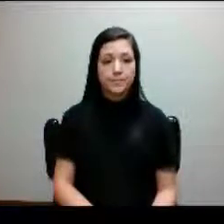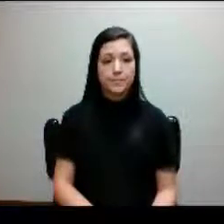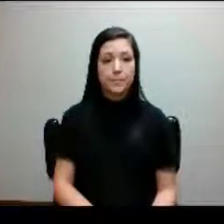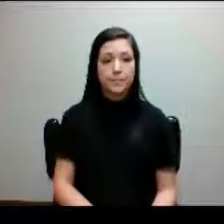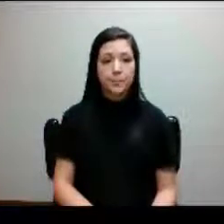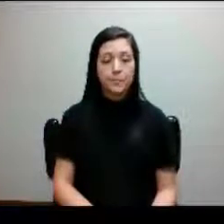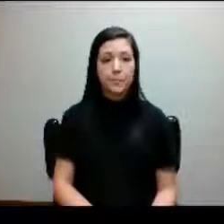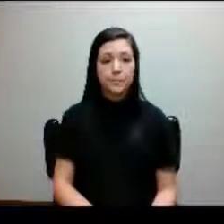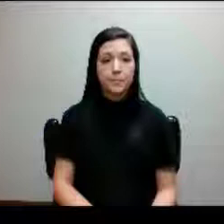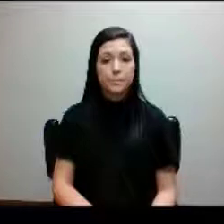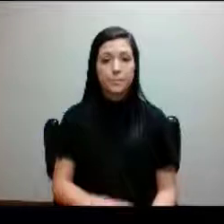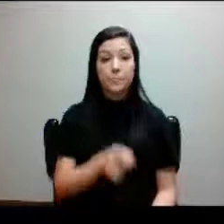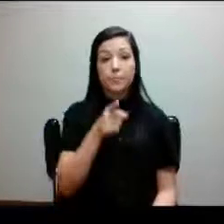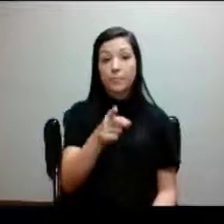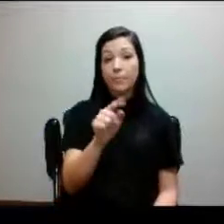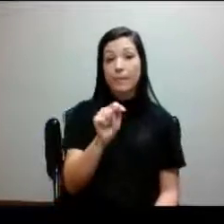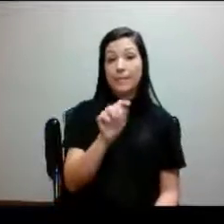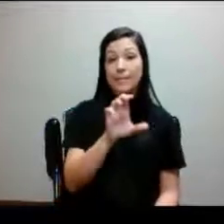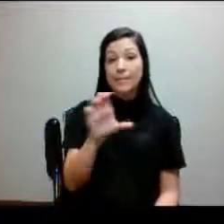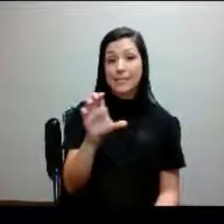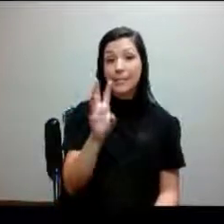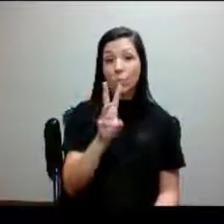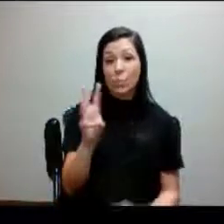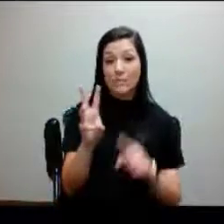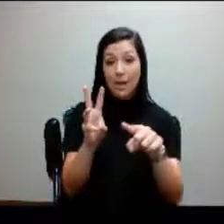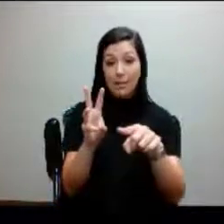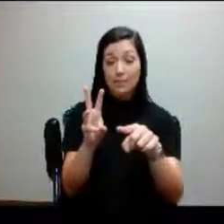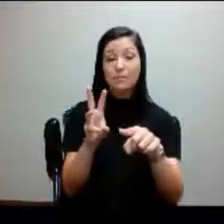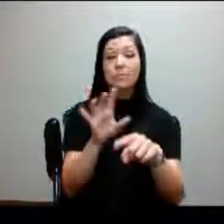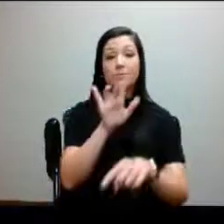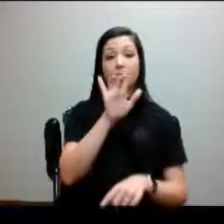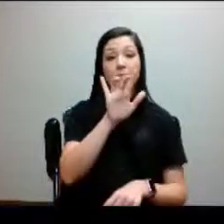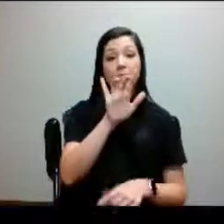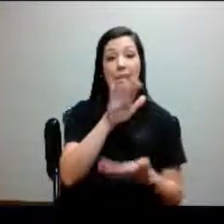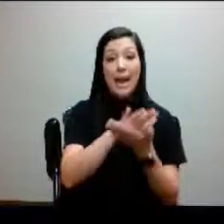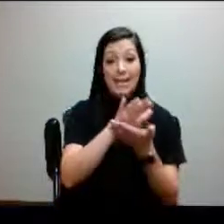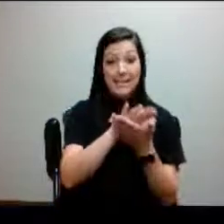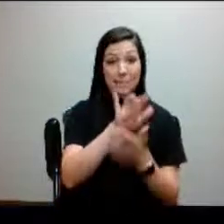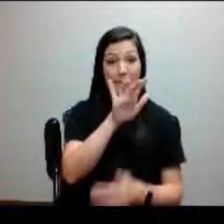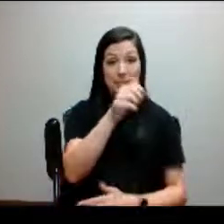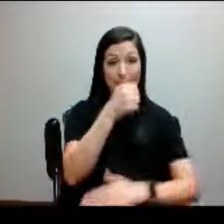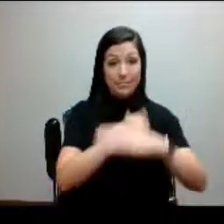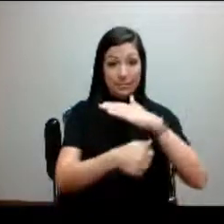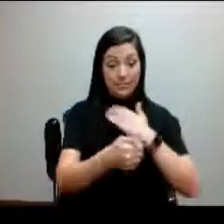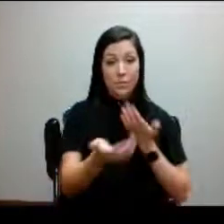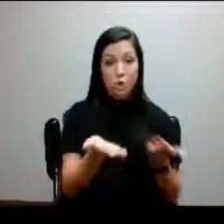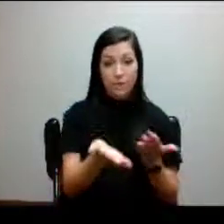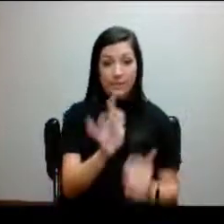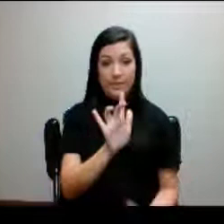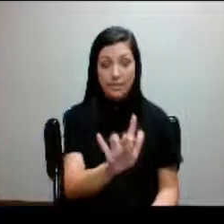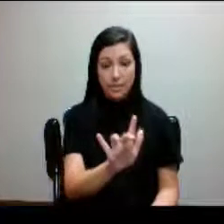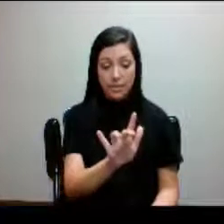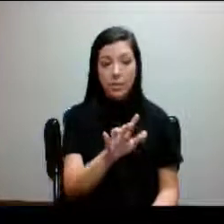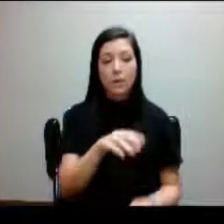From the TCC website under Academics and also under Services, students can reach an academic